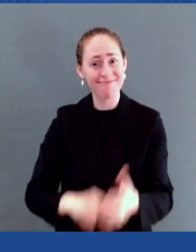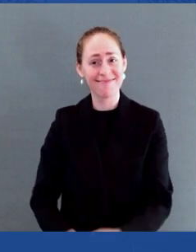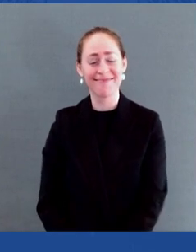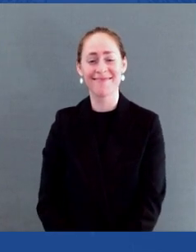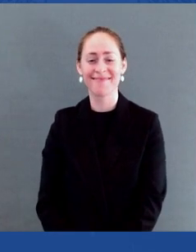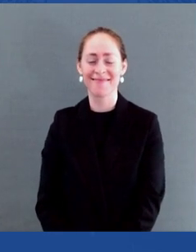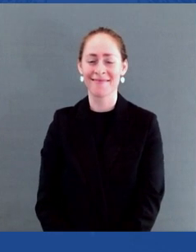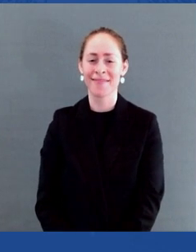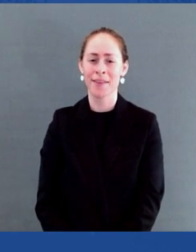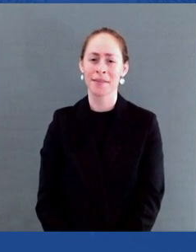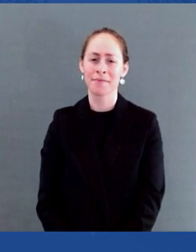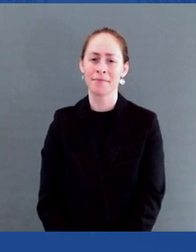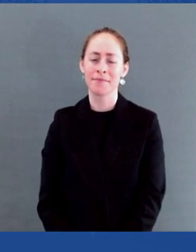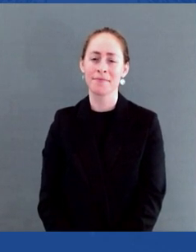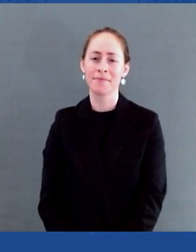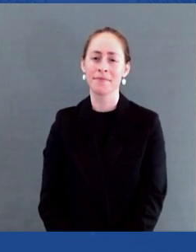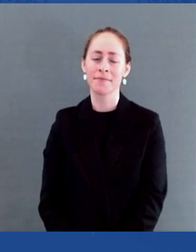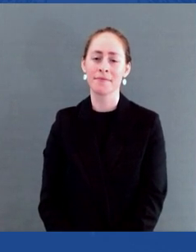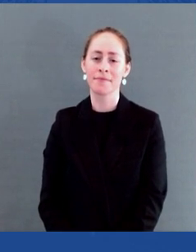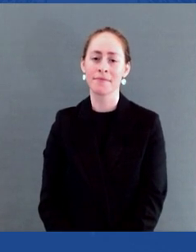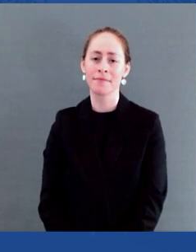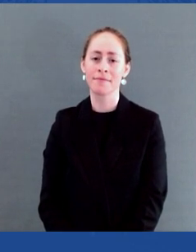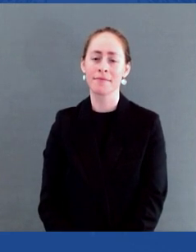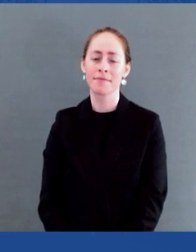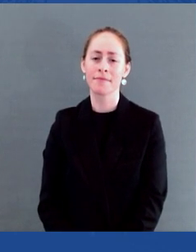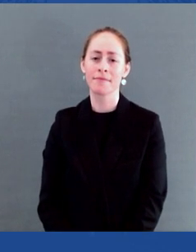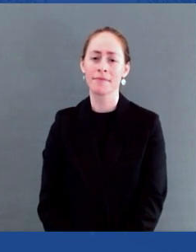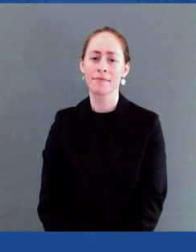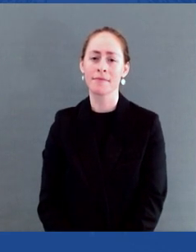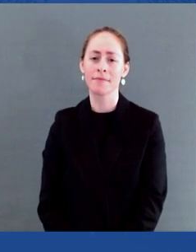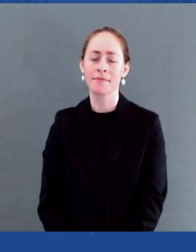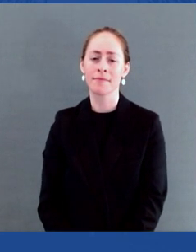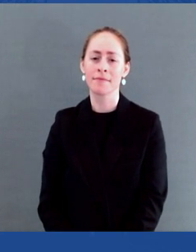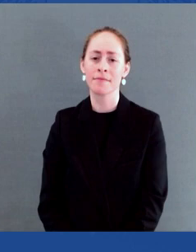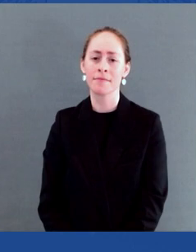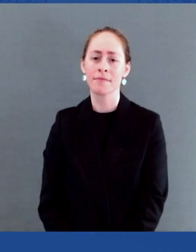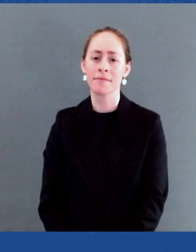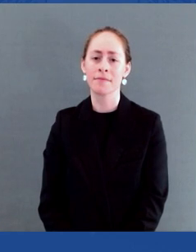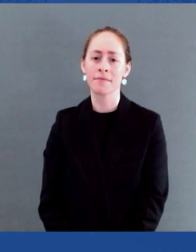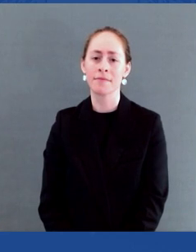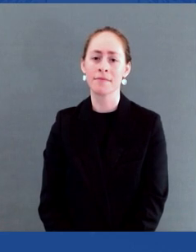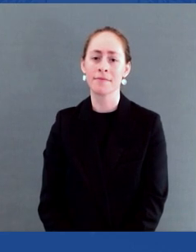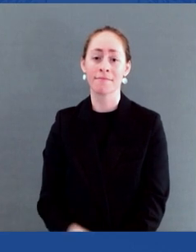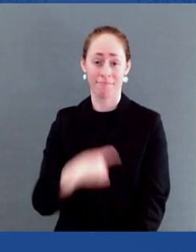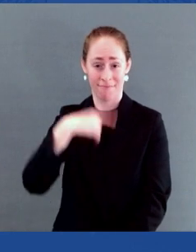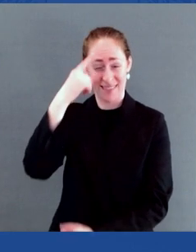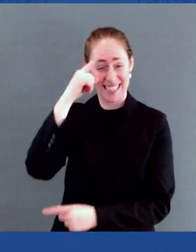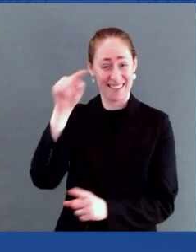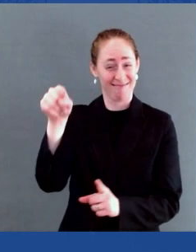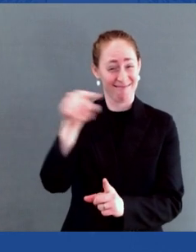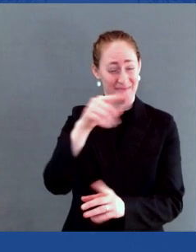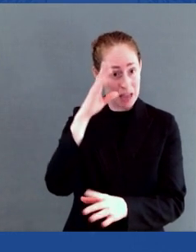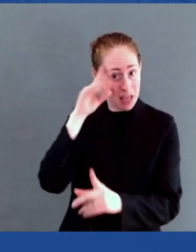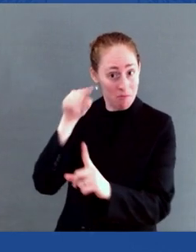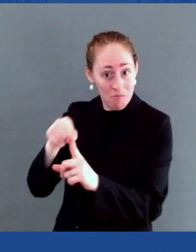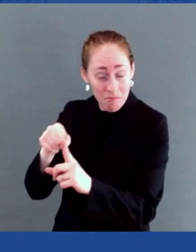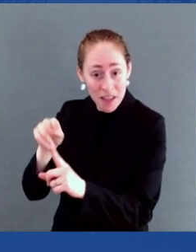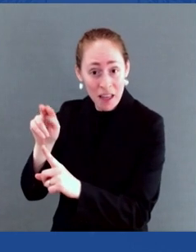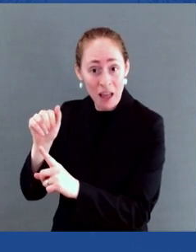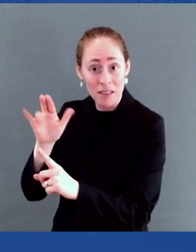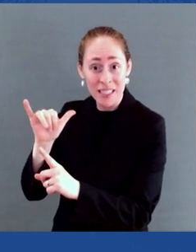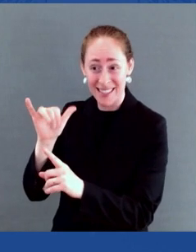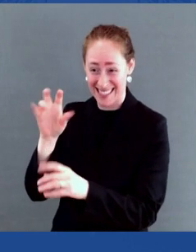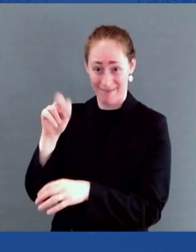and I think everybody but Nancy couldn't have imagined this, us being there 40 years ago. But the fact is that